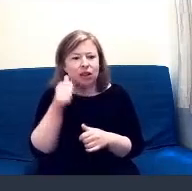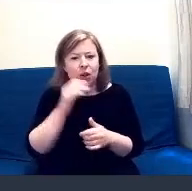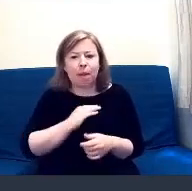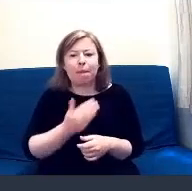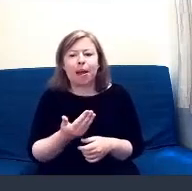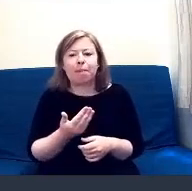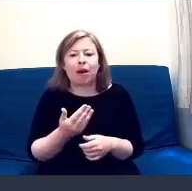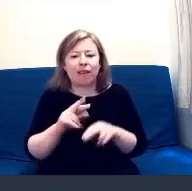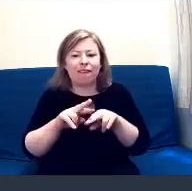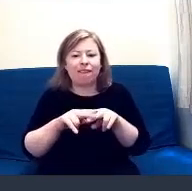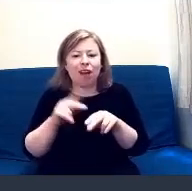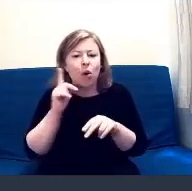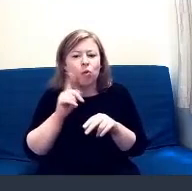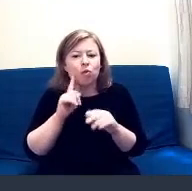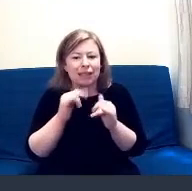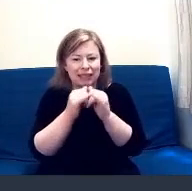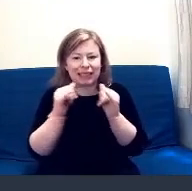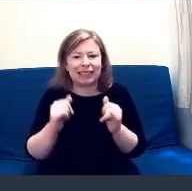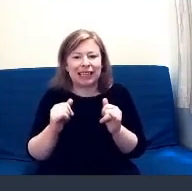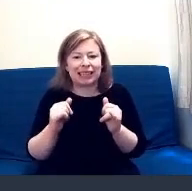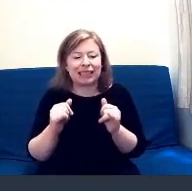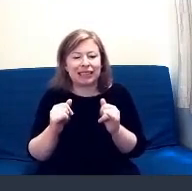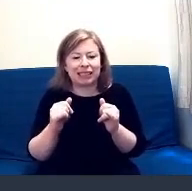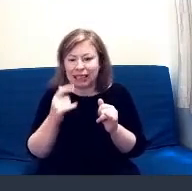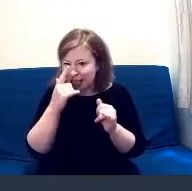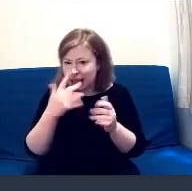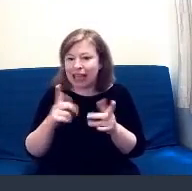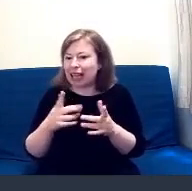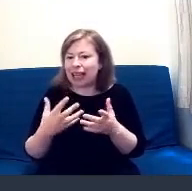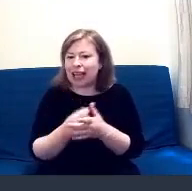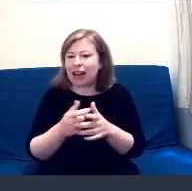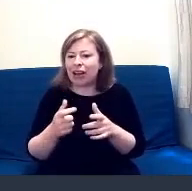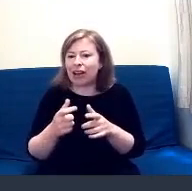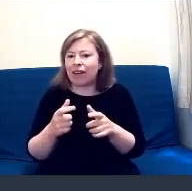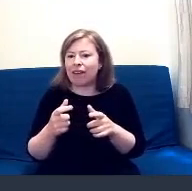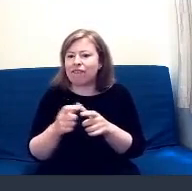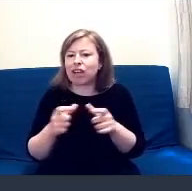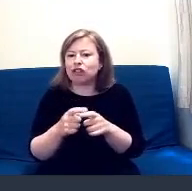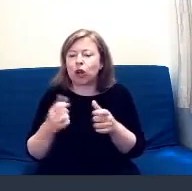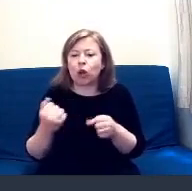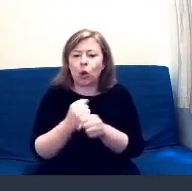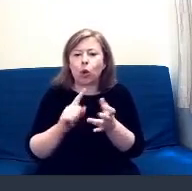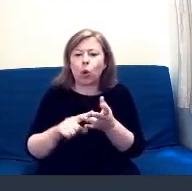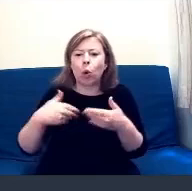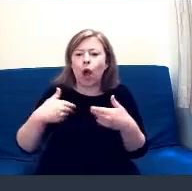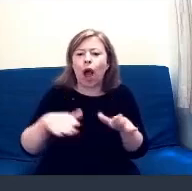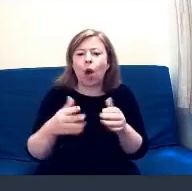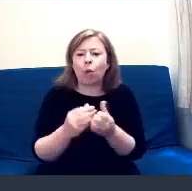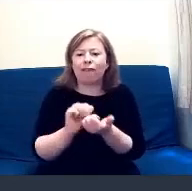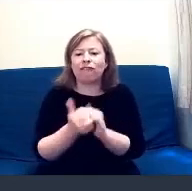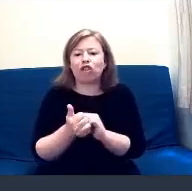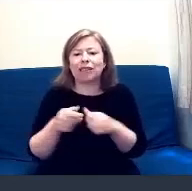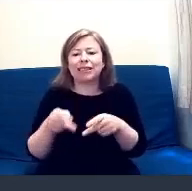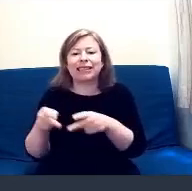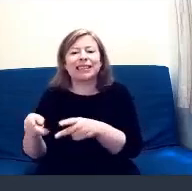also qualify for the Go Out With Friends scheme. That we're running for September. Yeah, I think there's actually a group that are